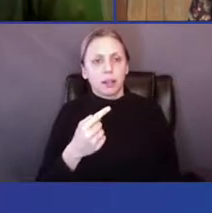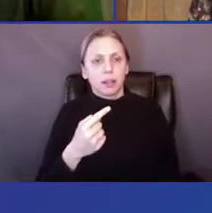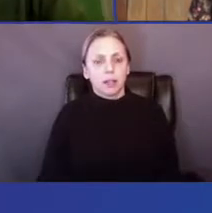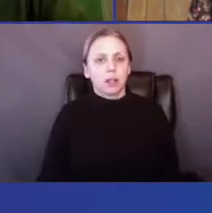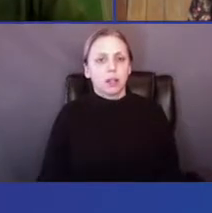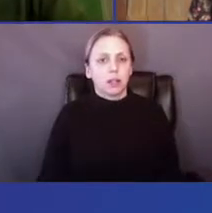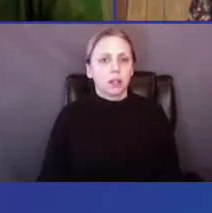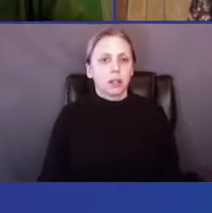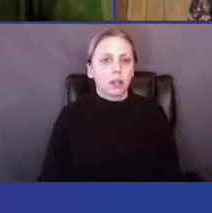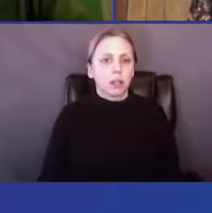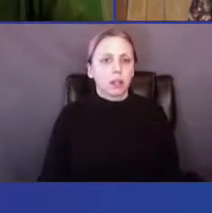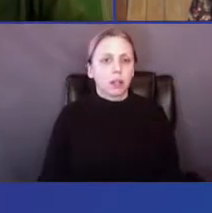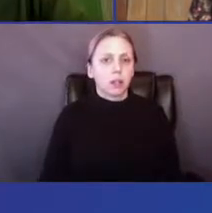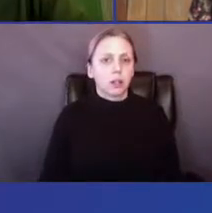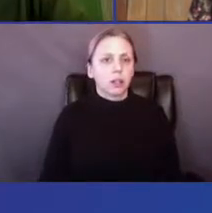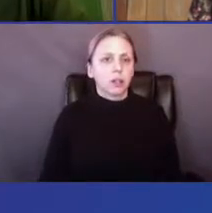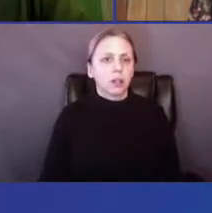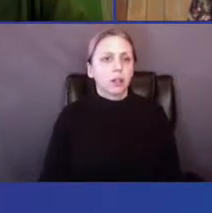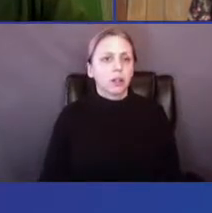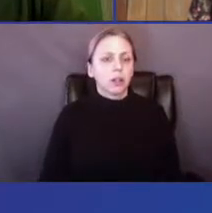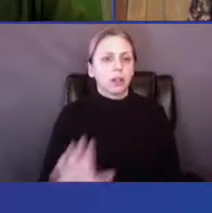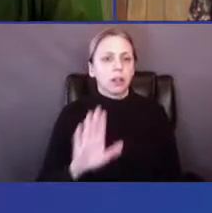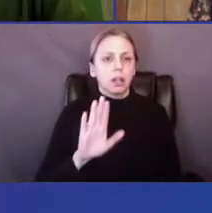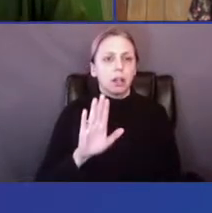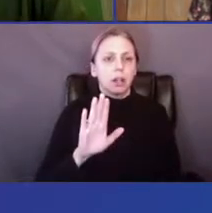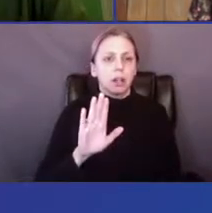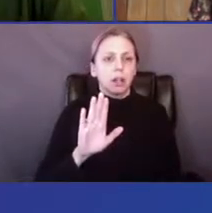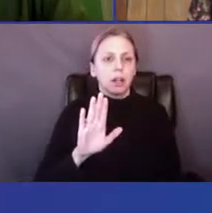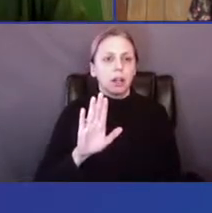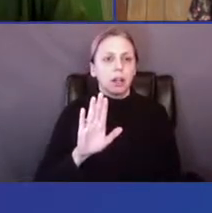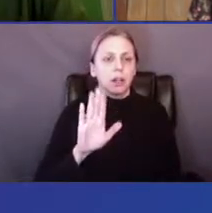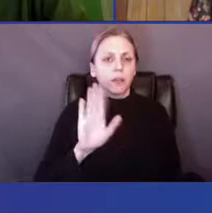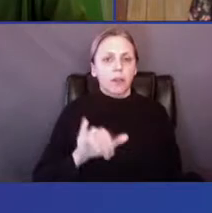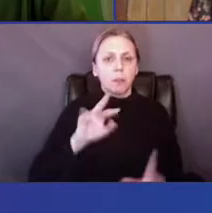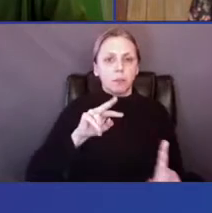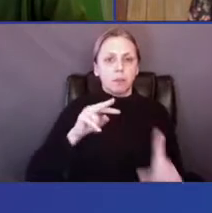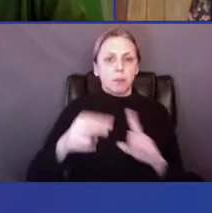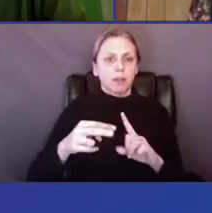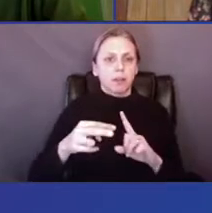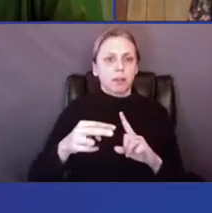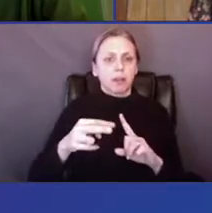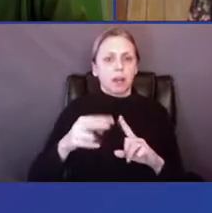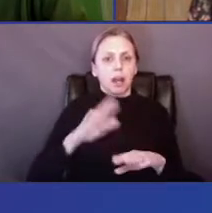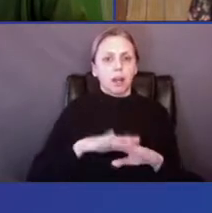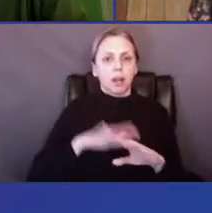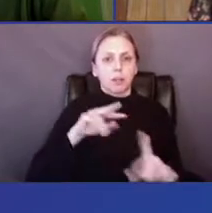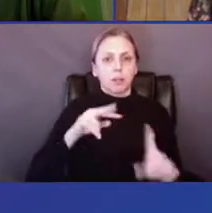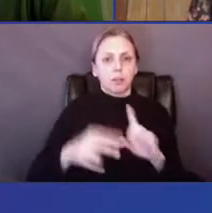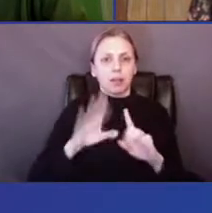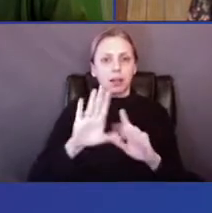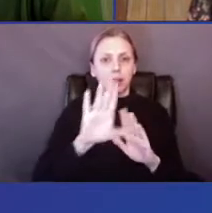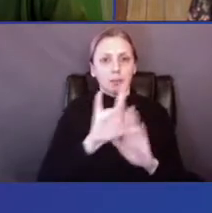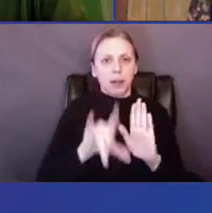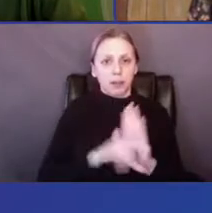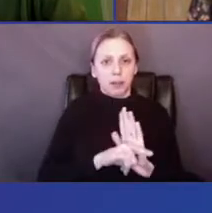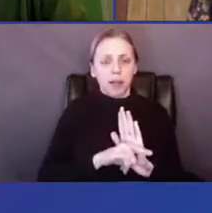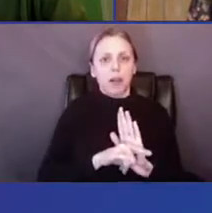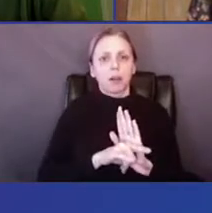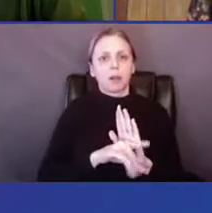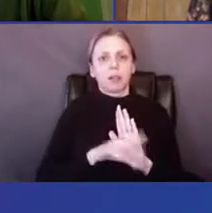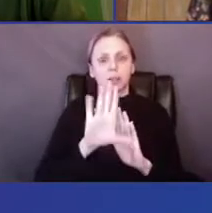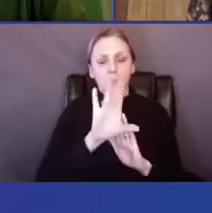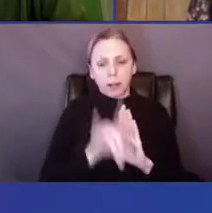his perspective on portraying his background, the drama of his background and everything,